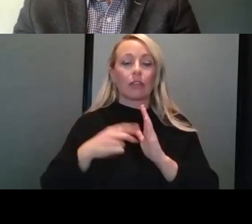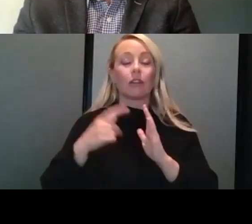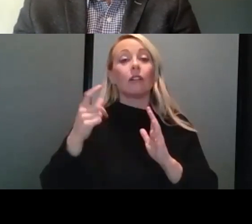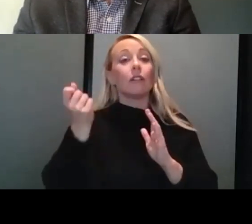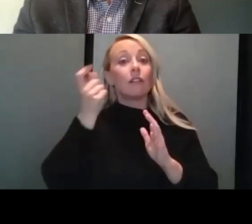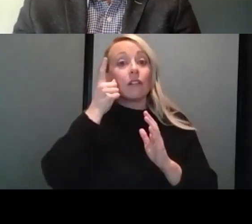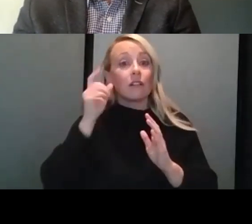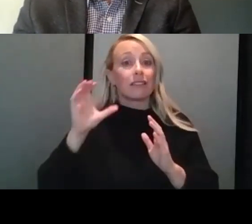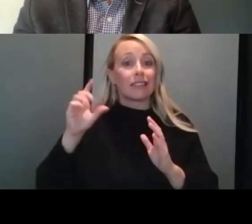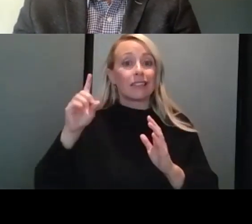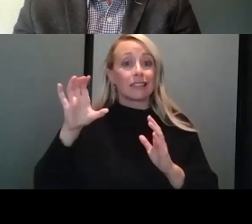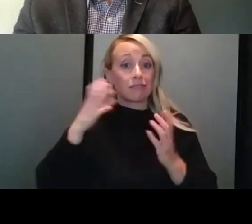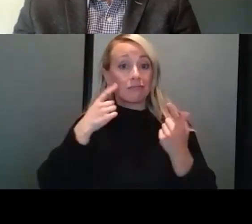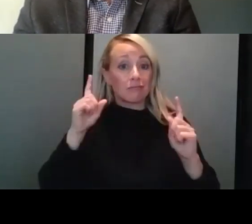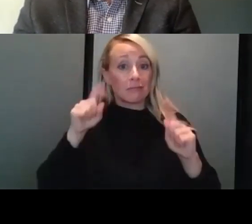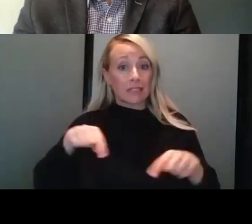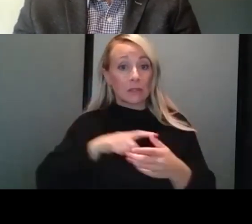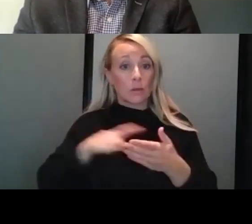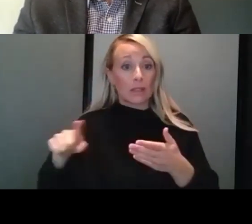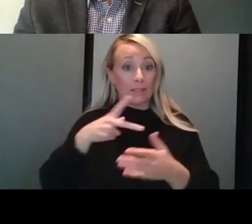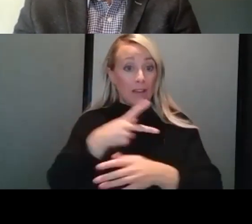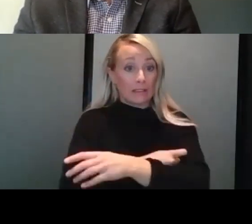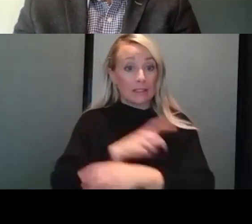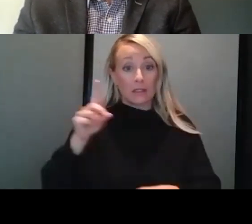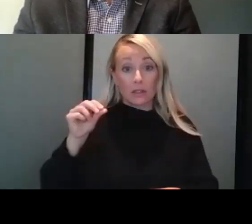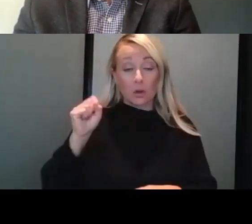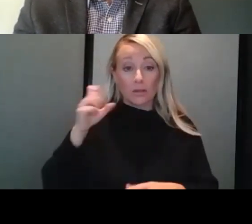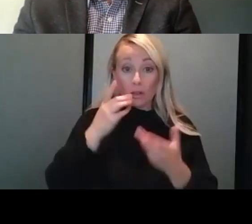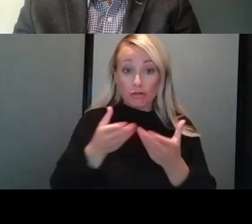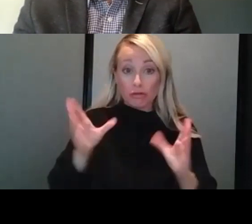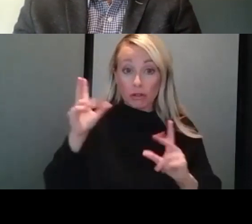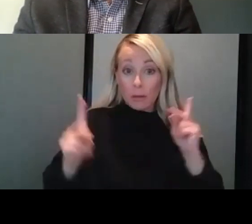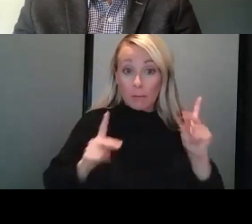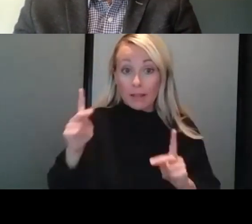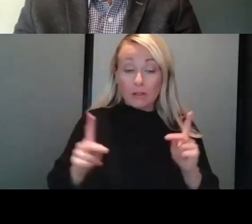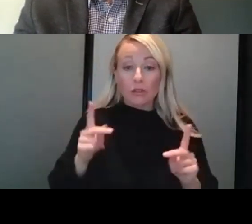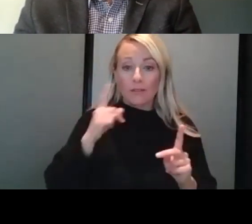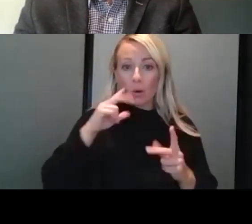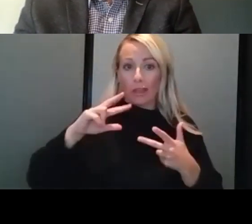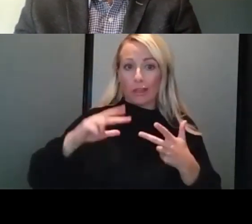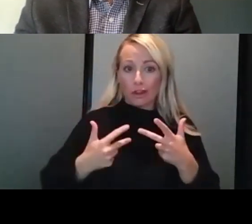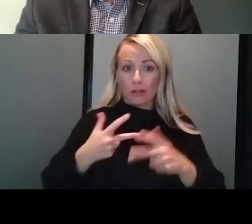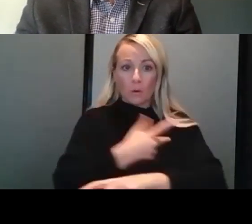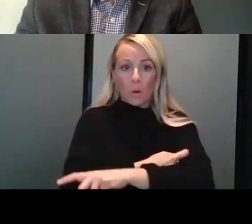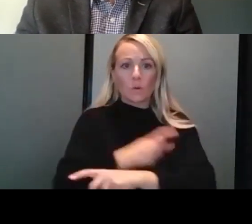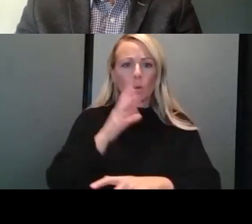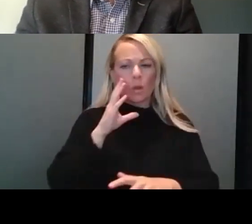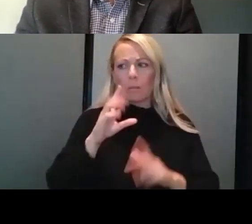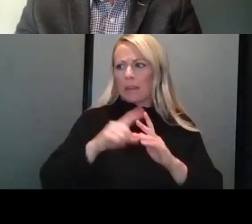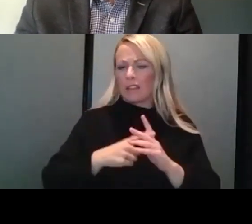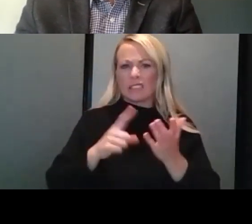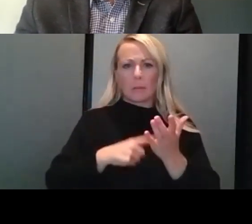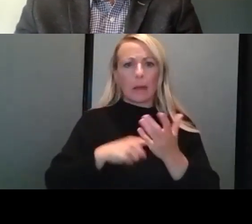announced this week that the vaccine doses for the general population for third doses should begin sometime in